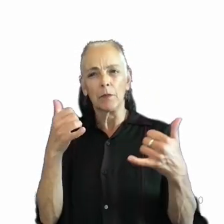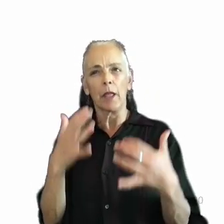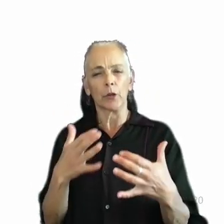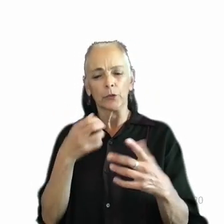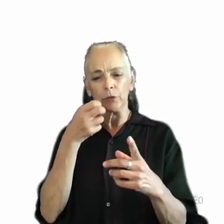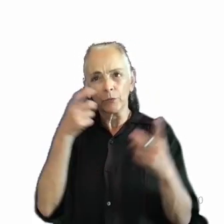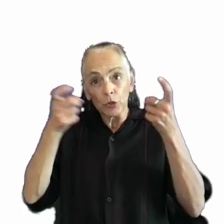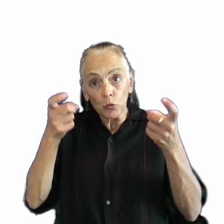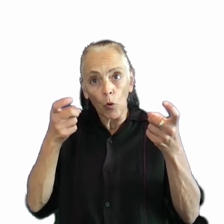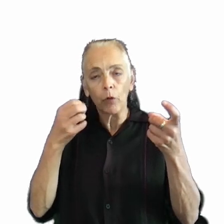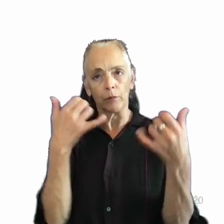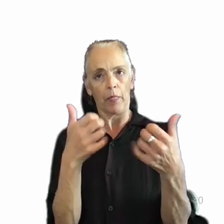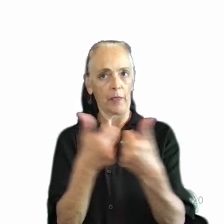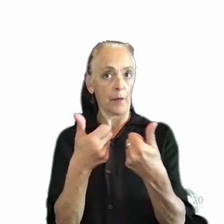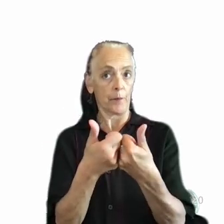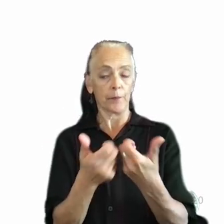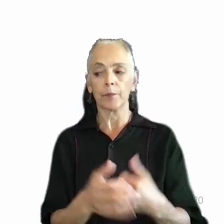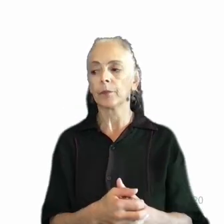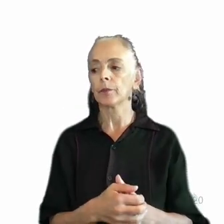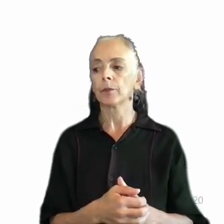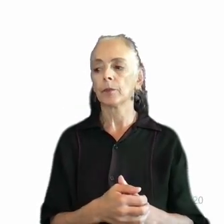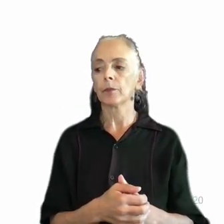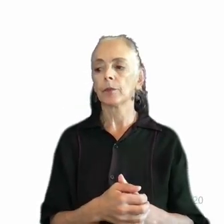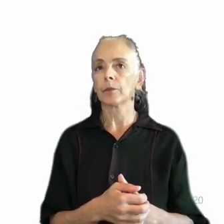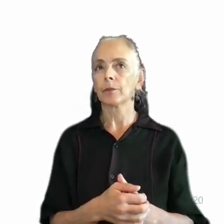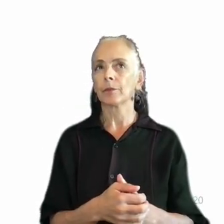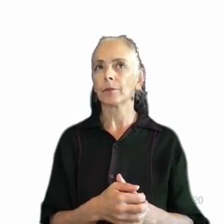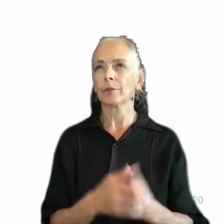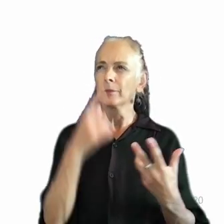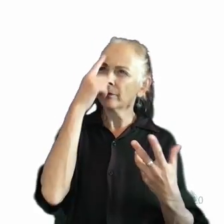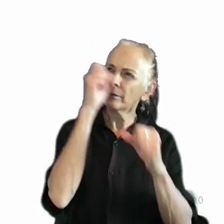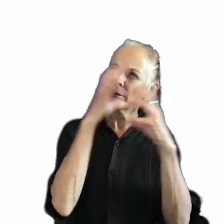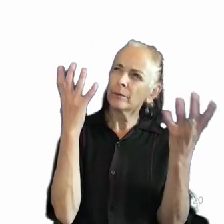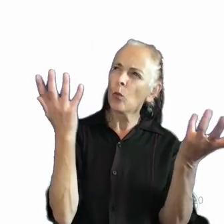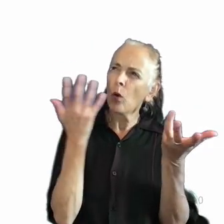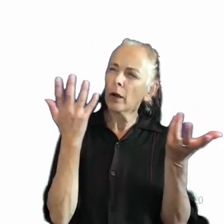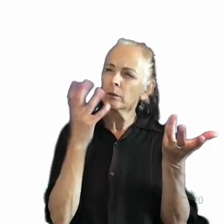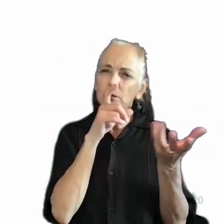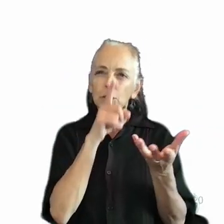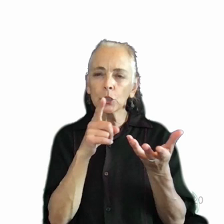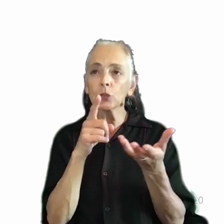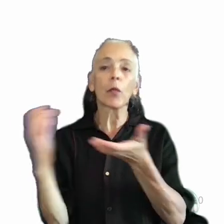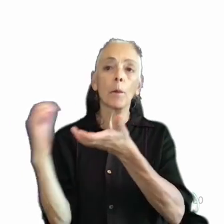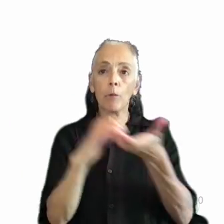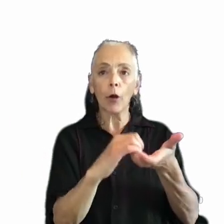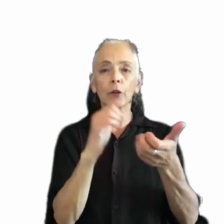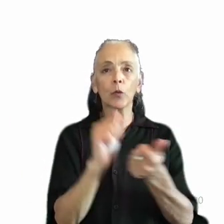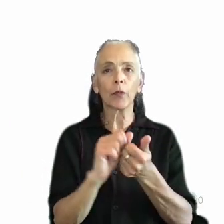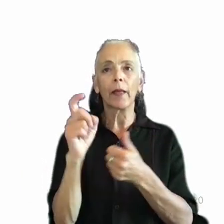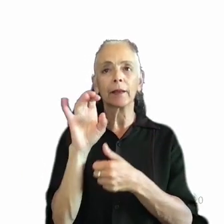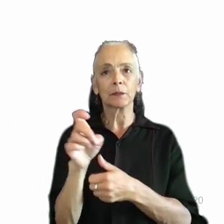able to play their game. And at first, they weren't really sure what that might be. So they partnered really closely with our Xbox research